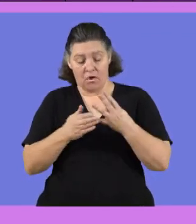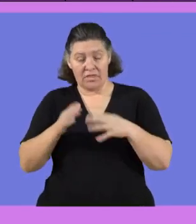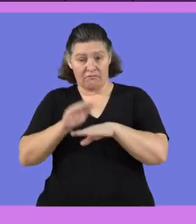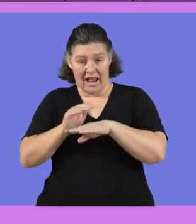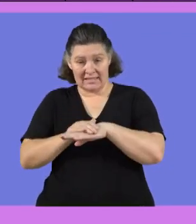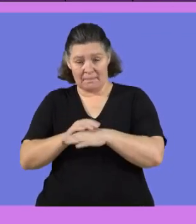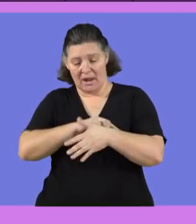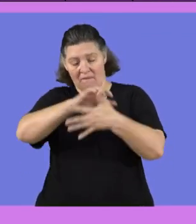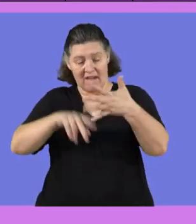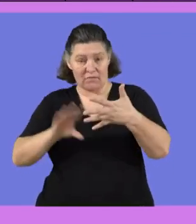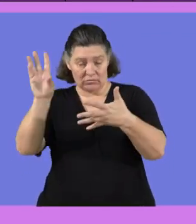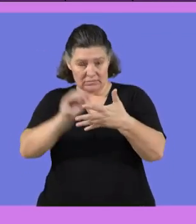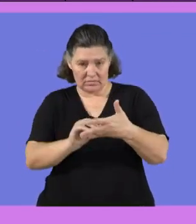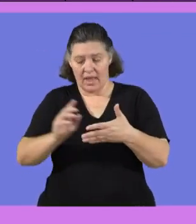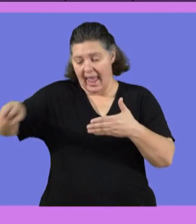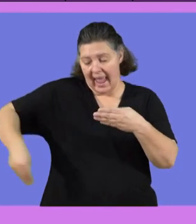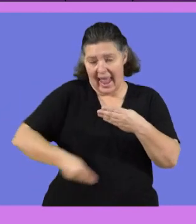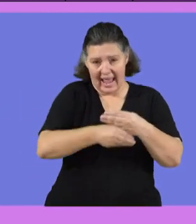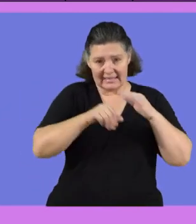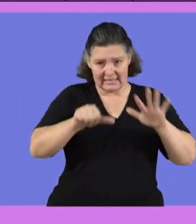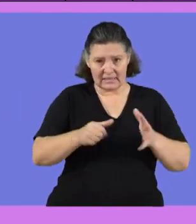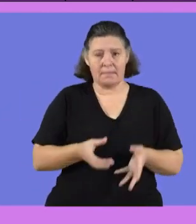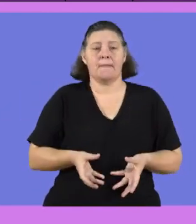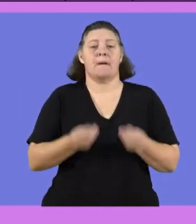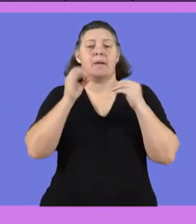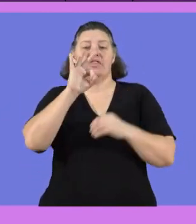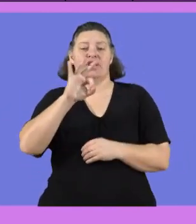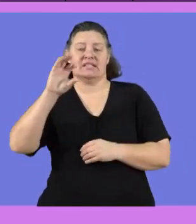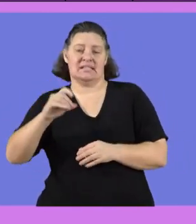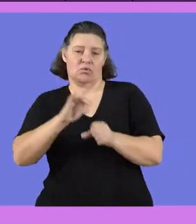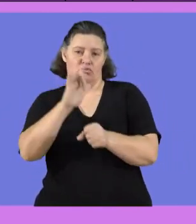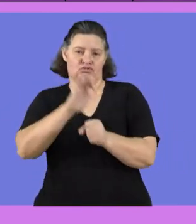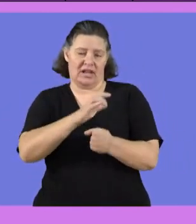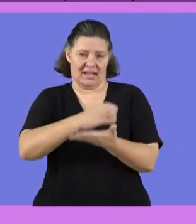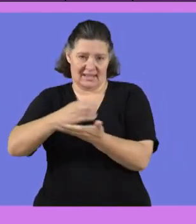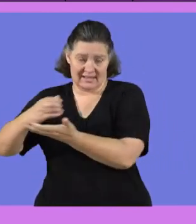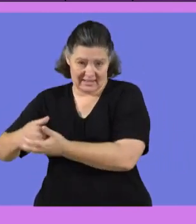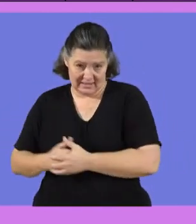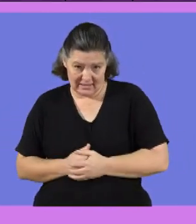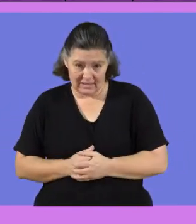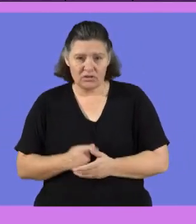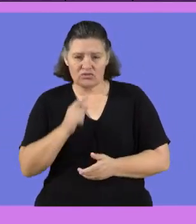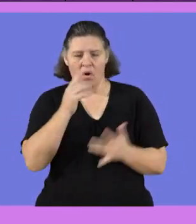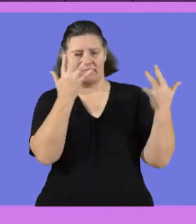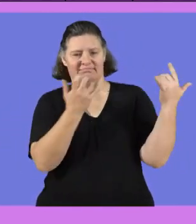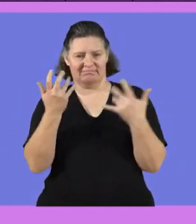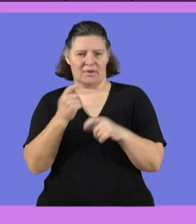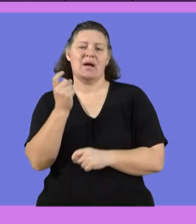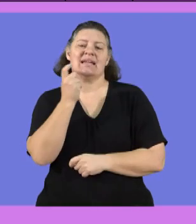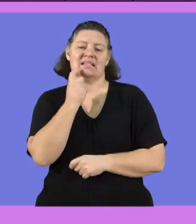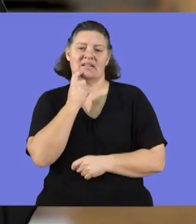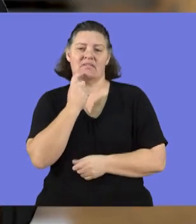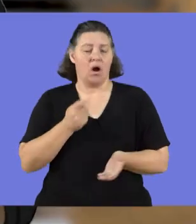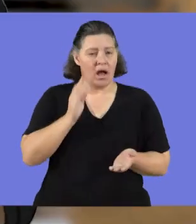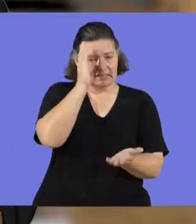then if they are five, we can add another six. And then we will have 30. So I think it's easy to